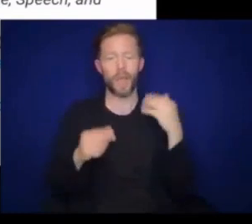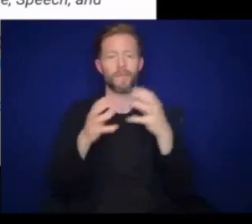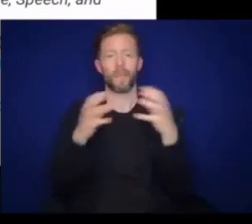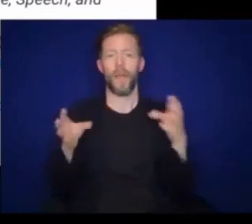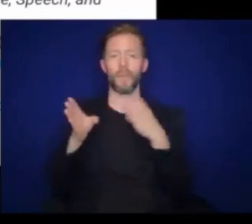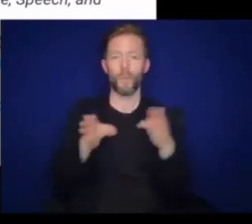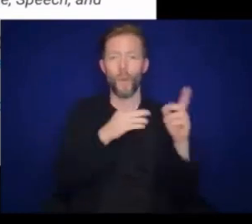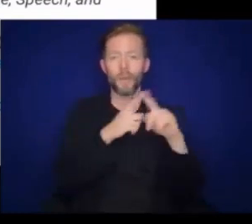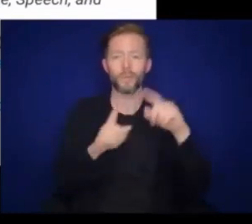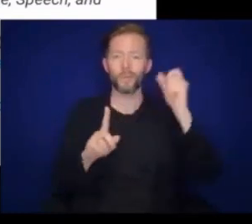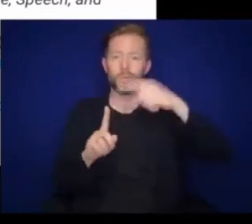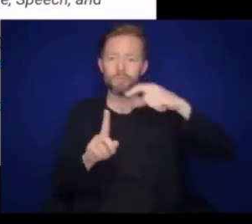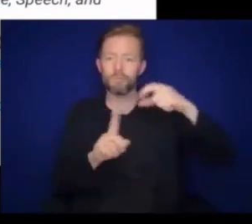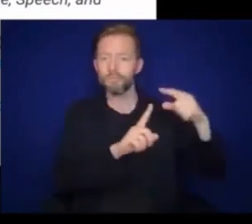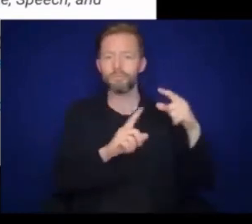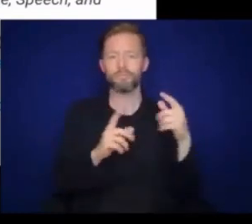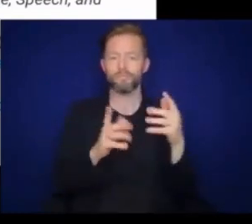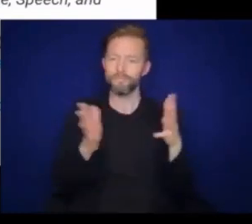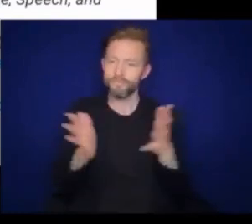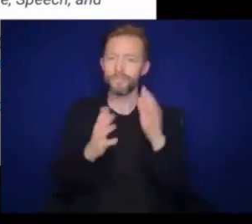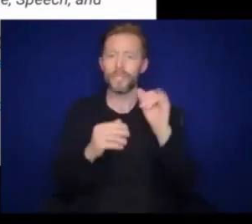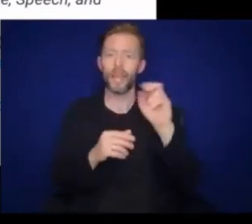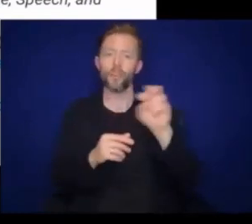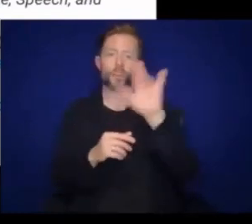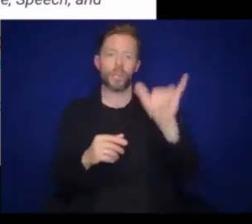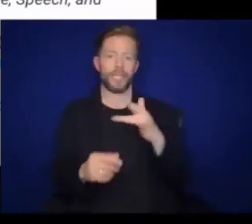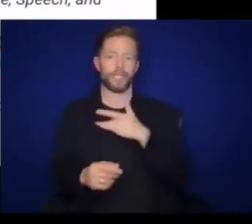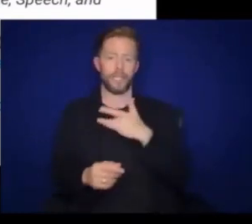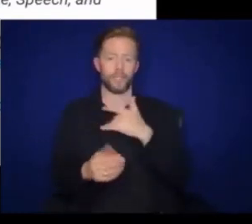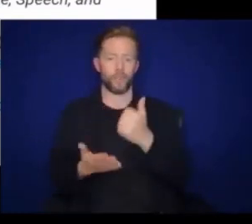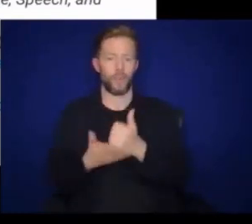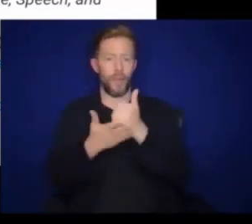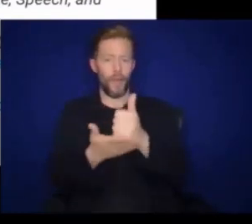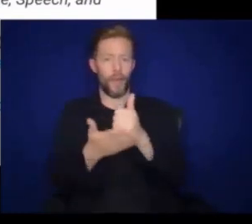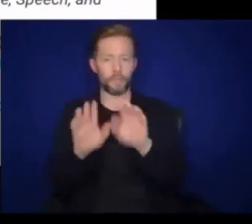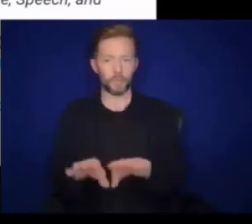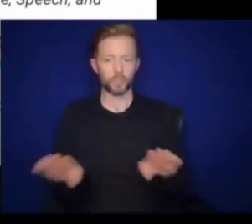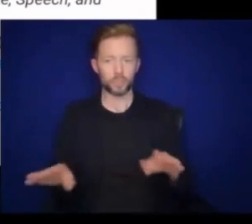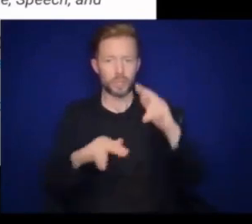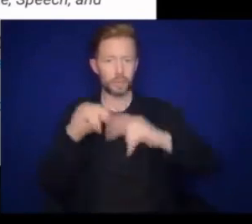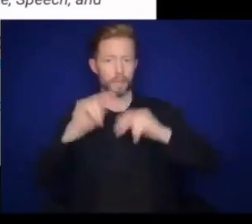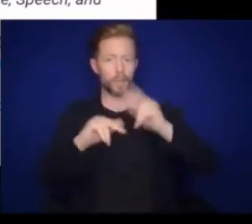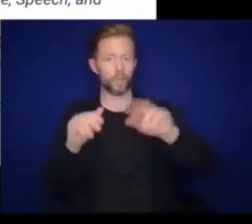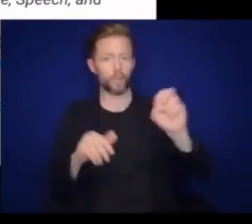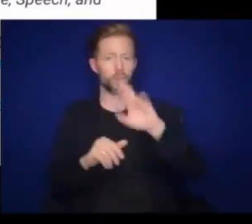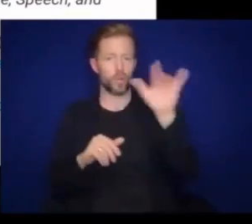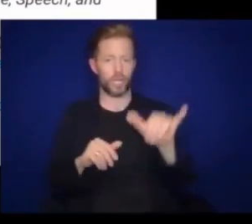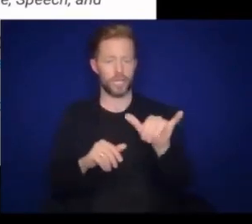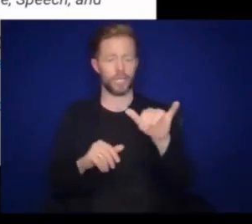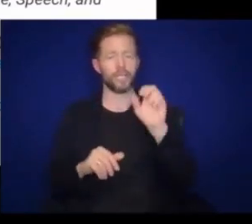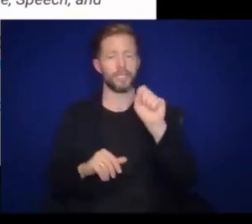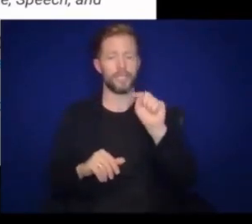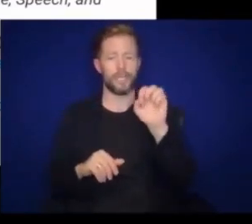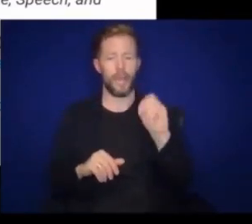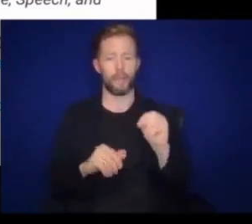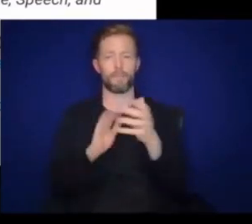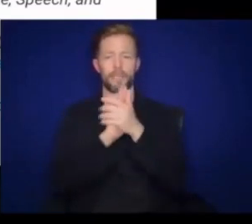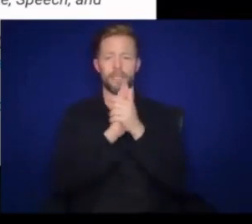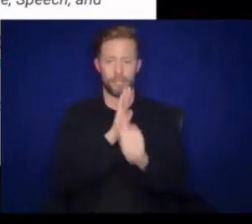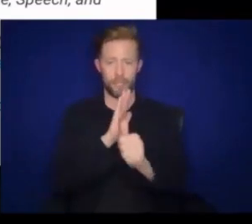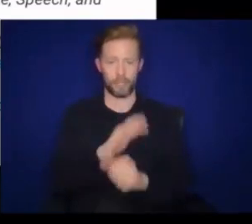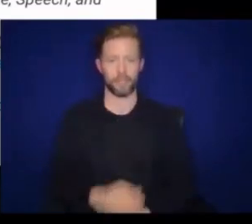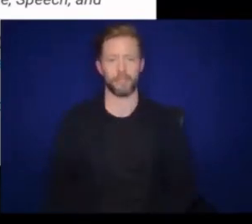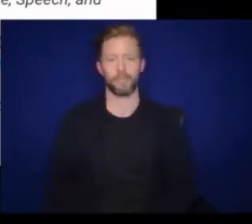lots of ways to stimulate these early senses to help children build the early STEM